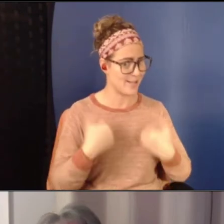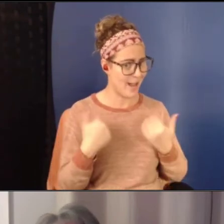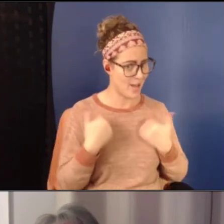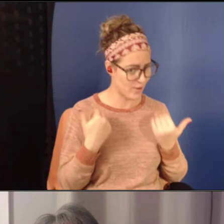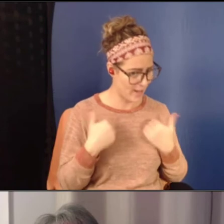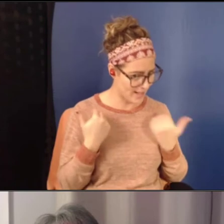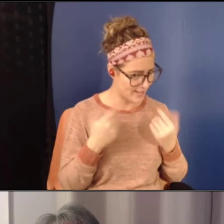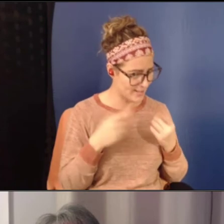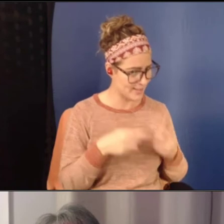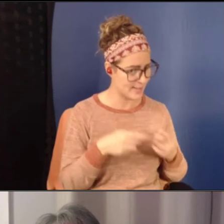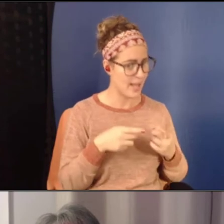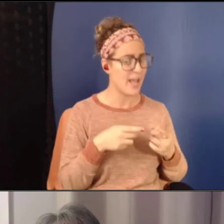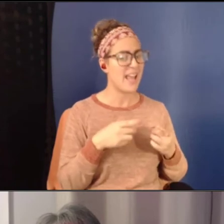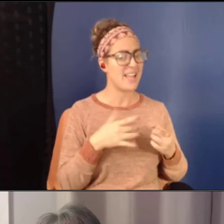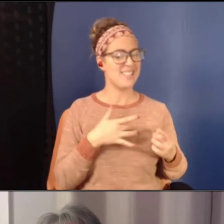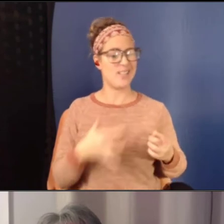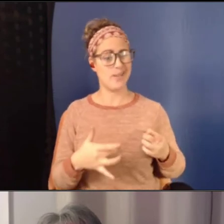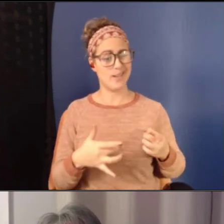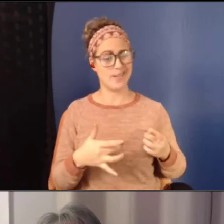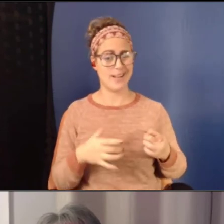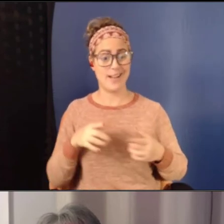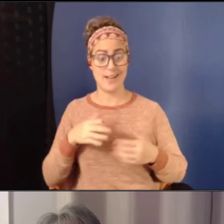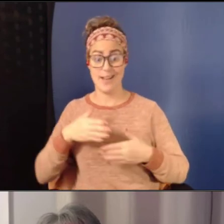abusive relationships as adults?